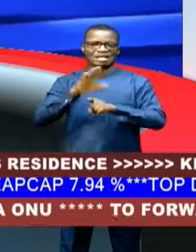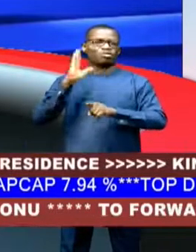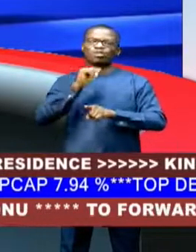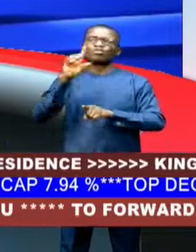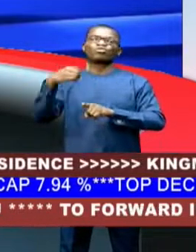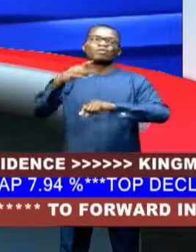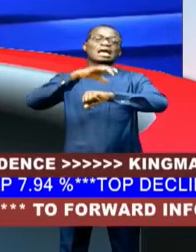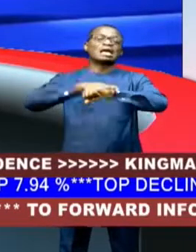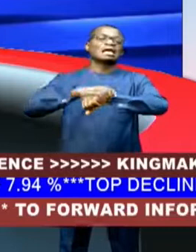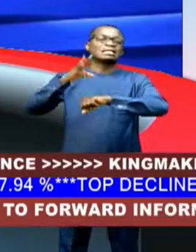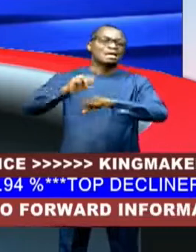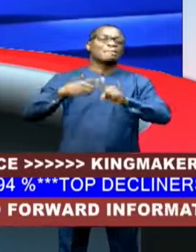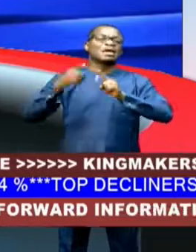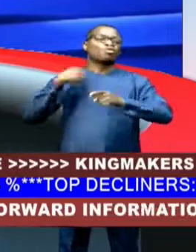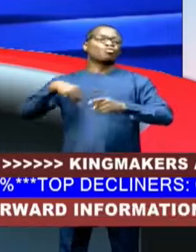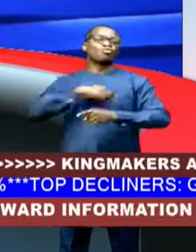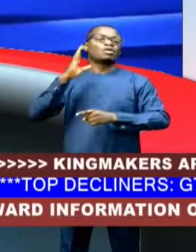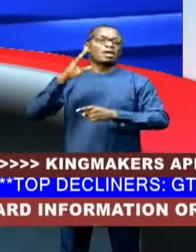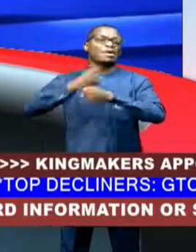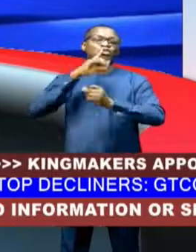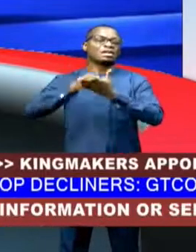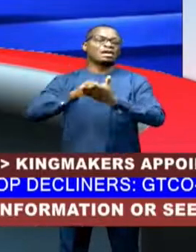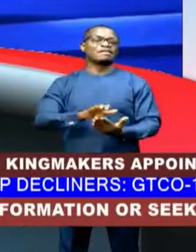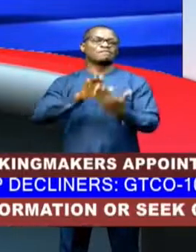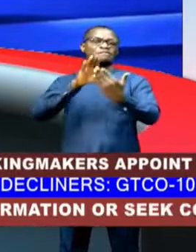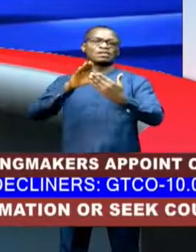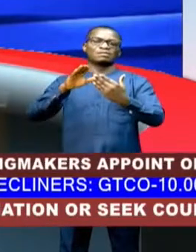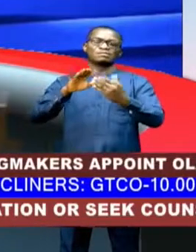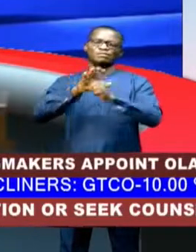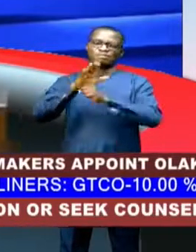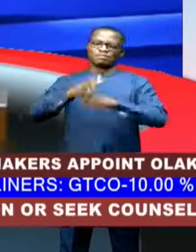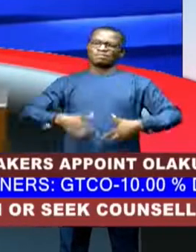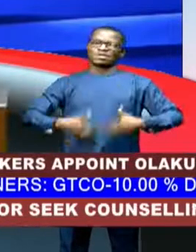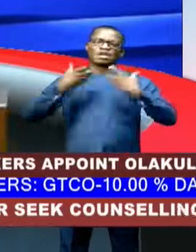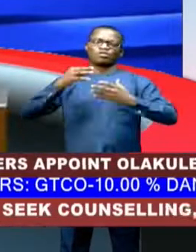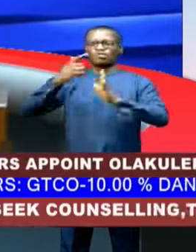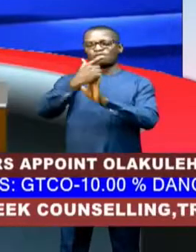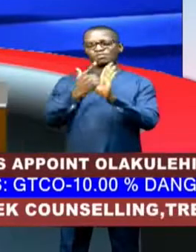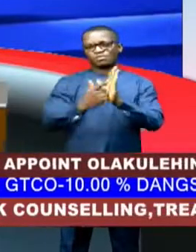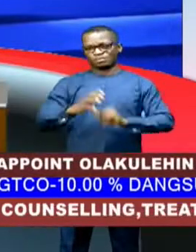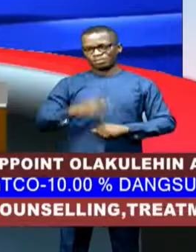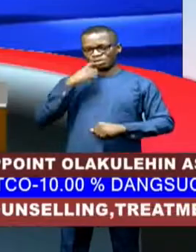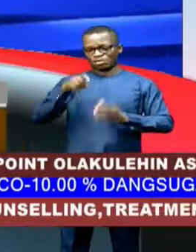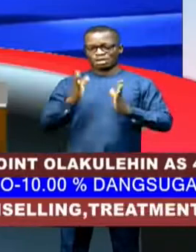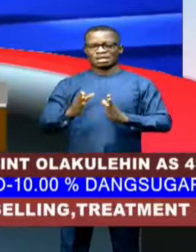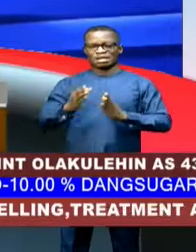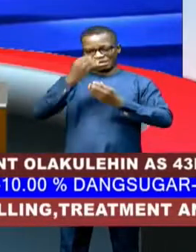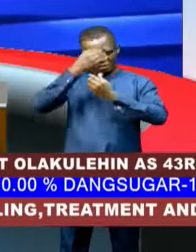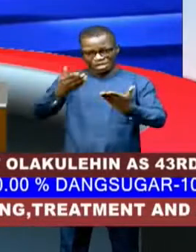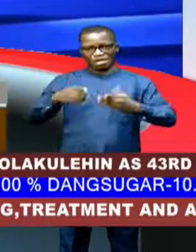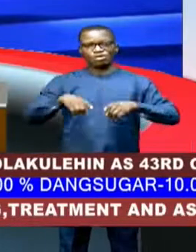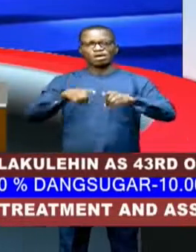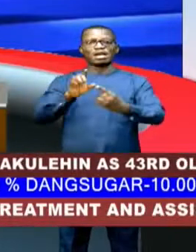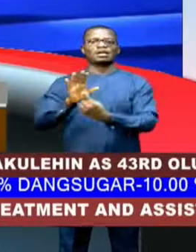on them but will ensure that they face the full width of the law. The commander handed down this warning while parading